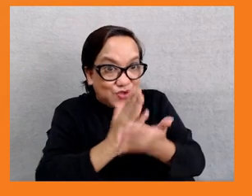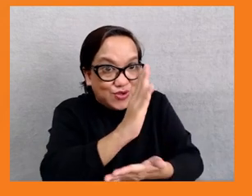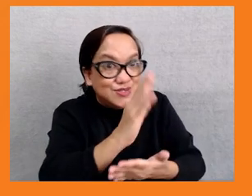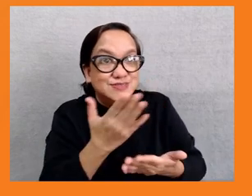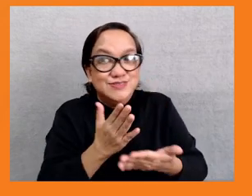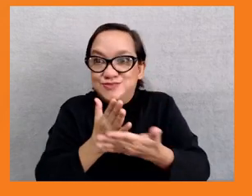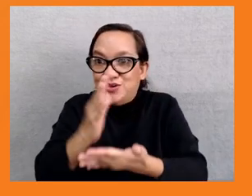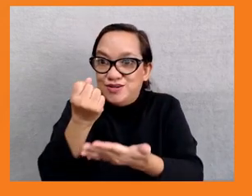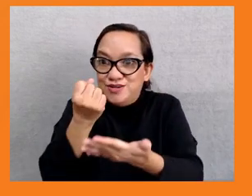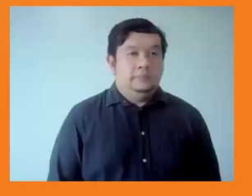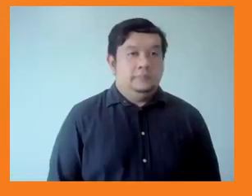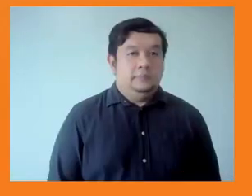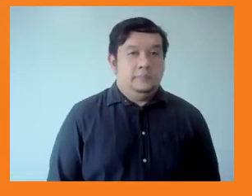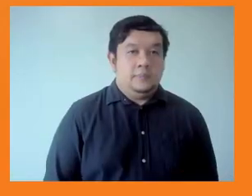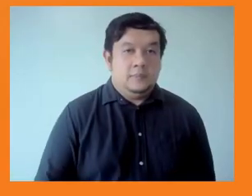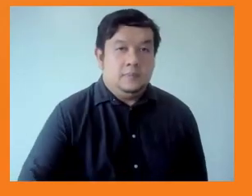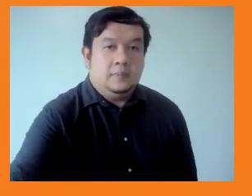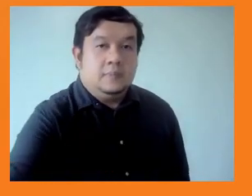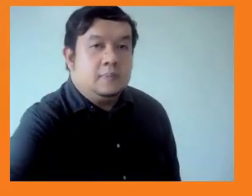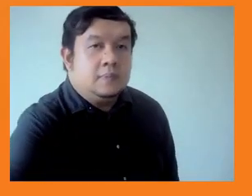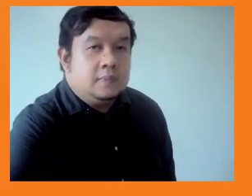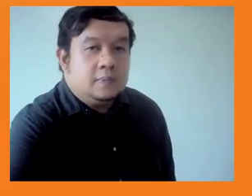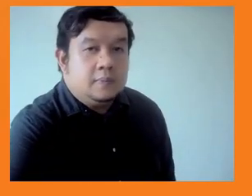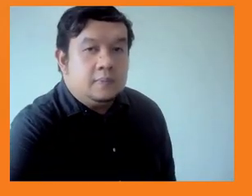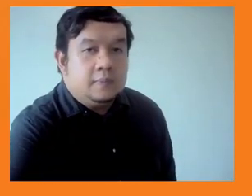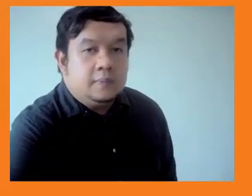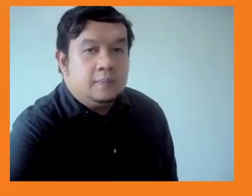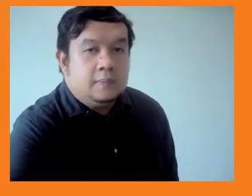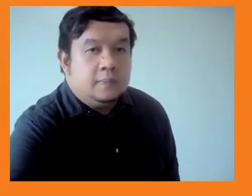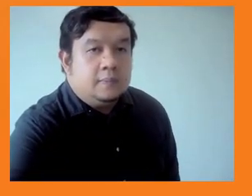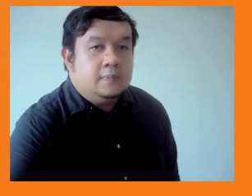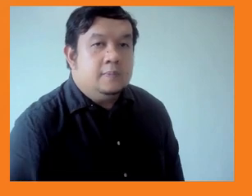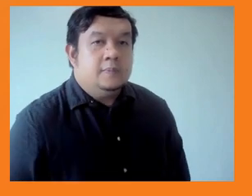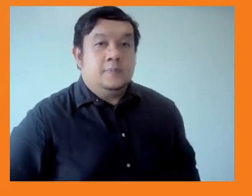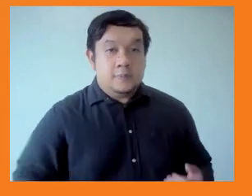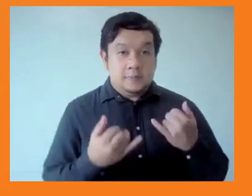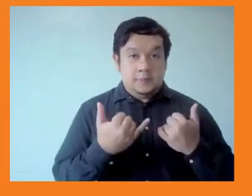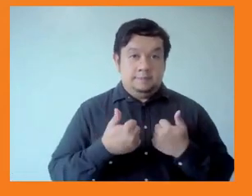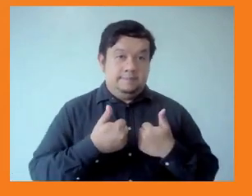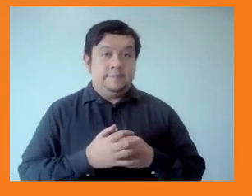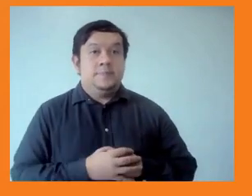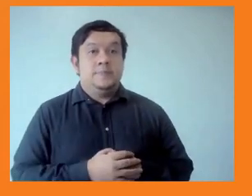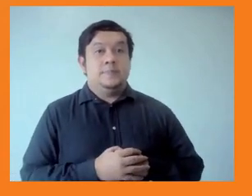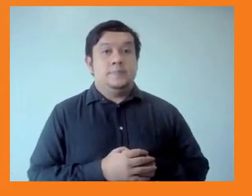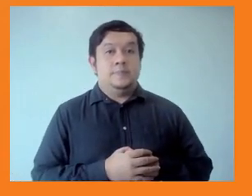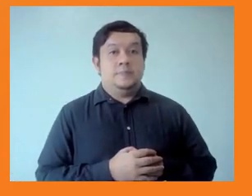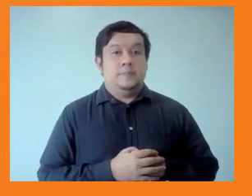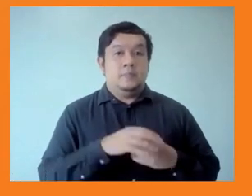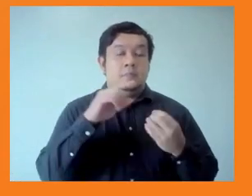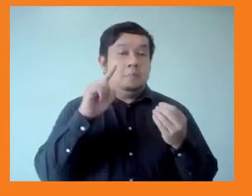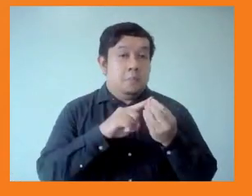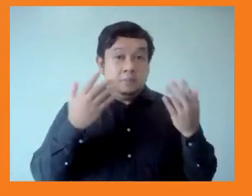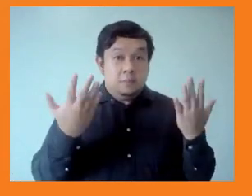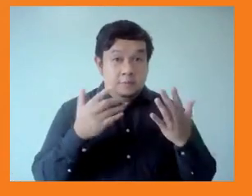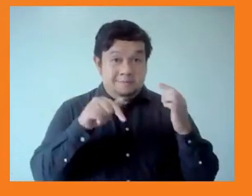Thank you. So, Dr. Ritu, would you like to comment on inequality versus inequity and what would be some of the programs and policies